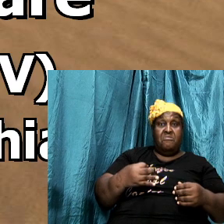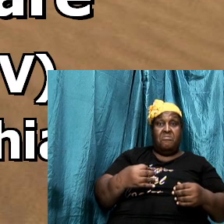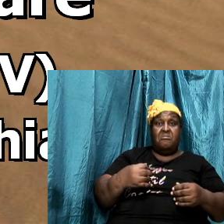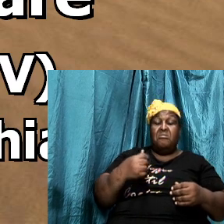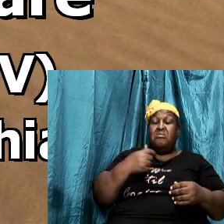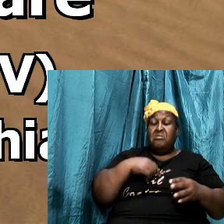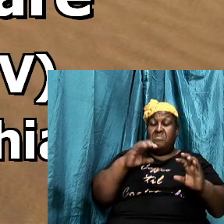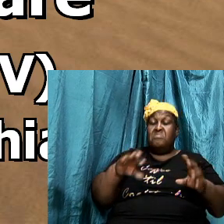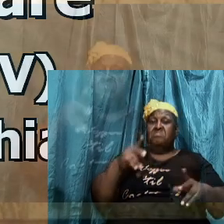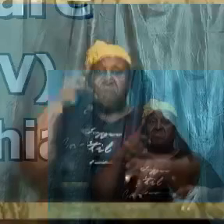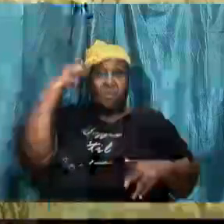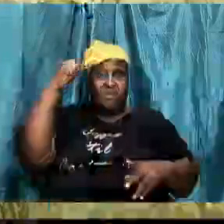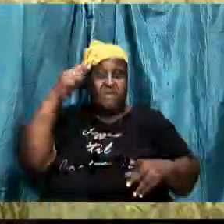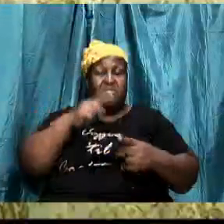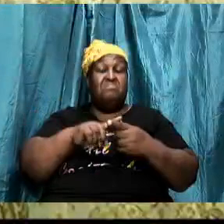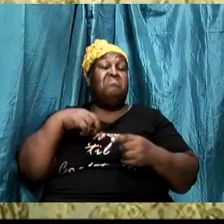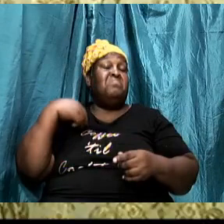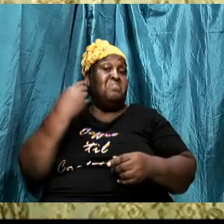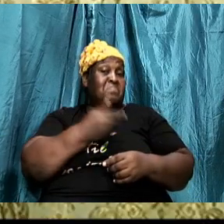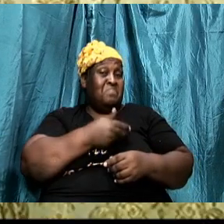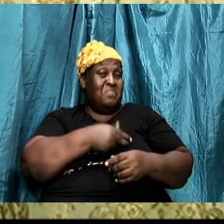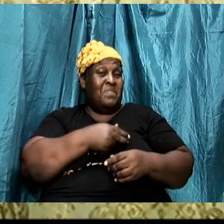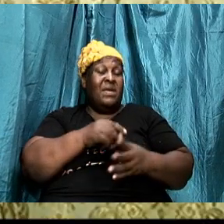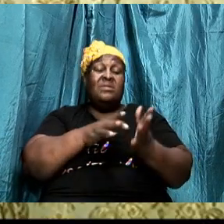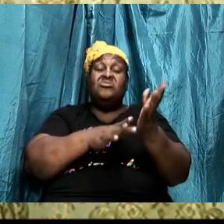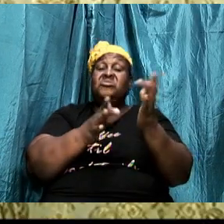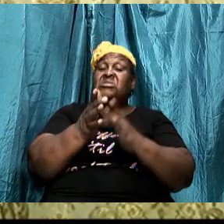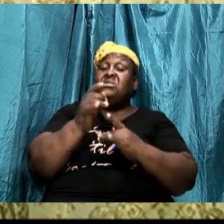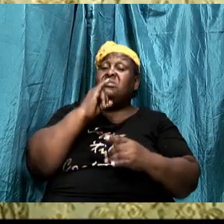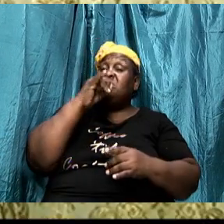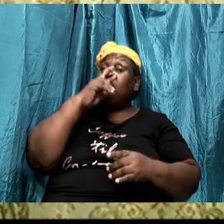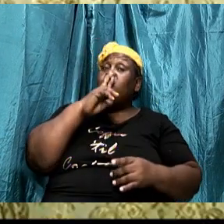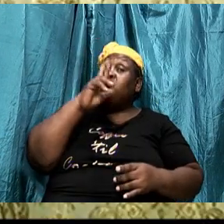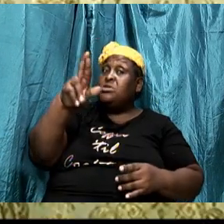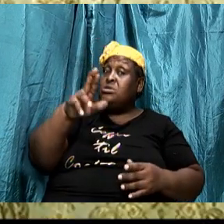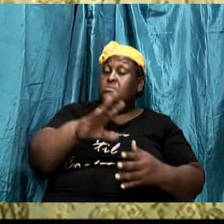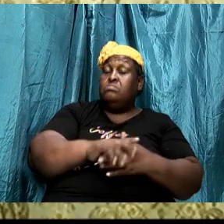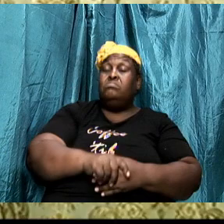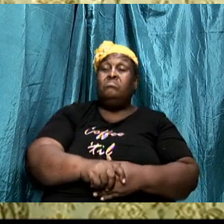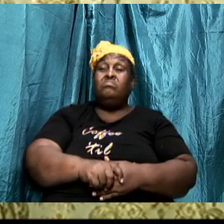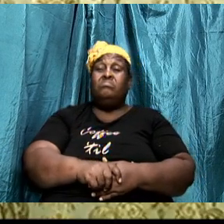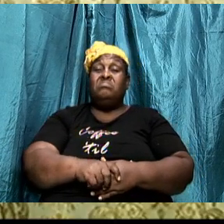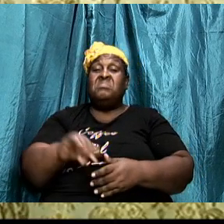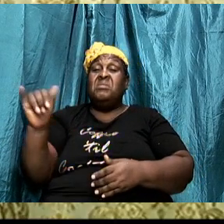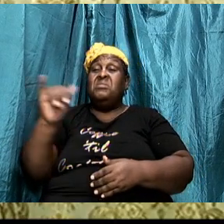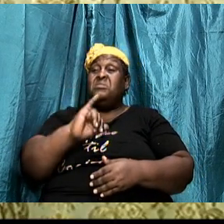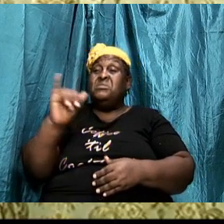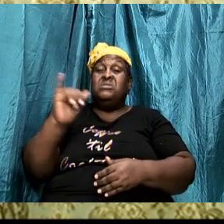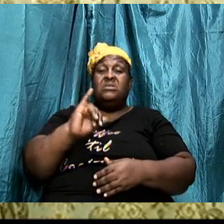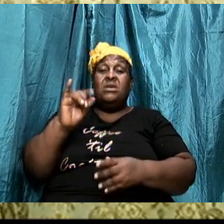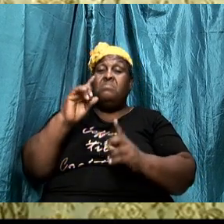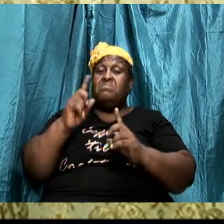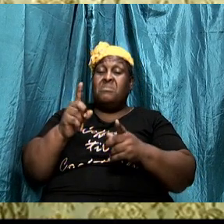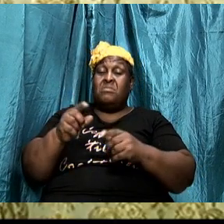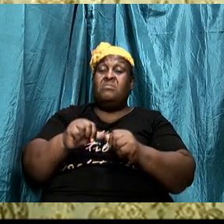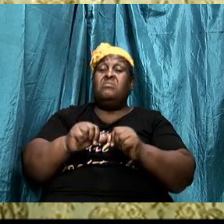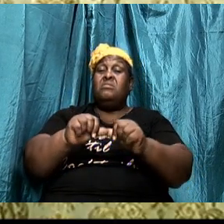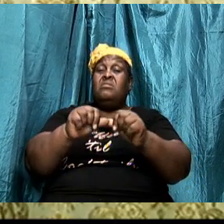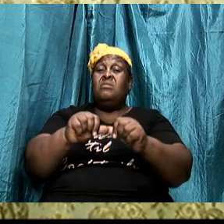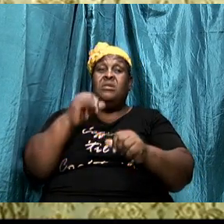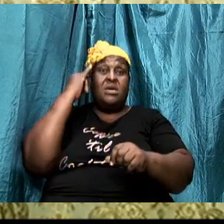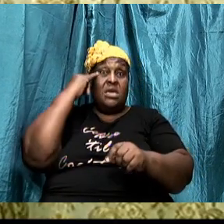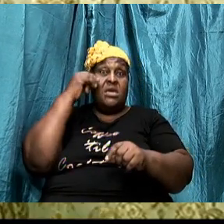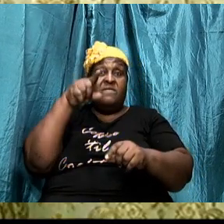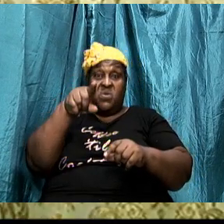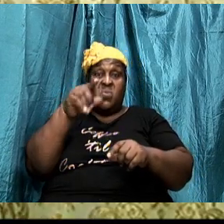testify to us that Jesus is real the saying goes that if you had known me